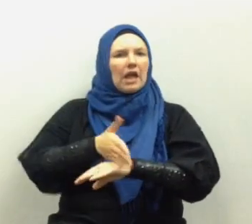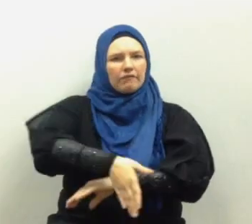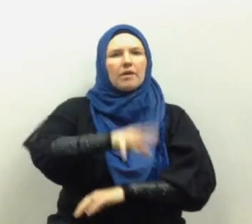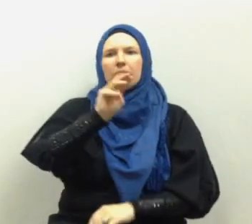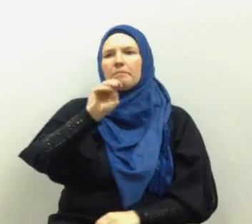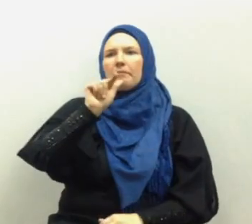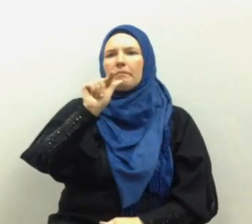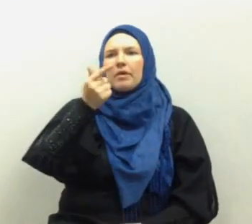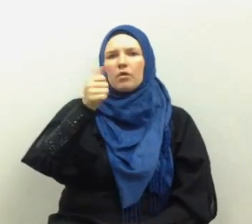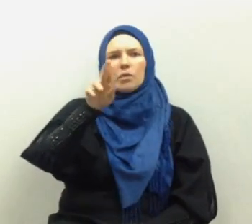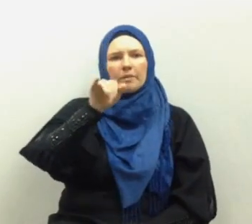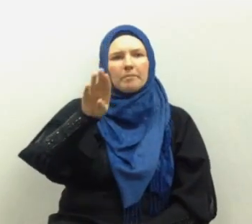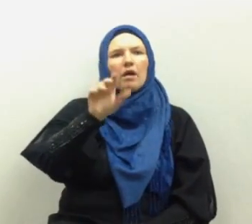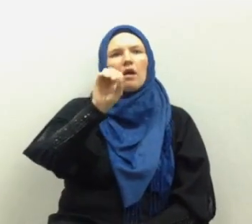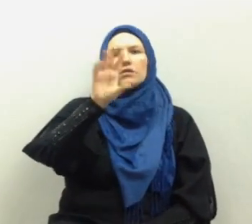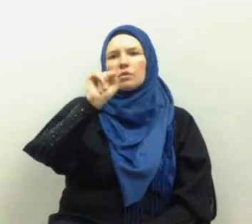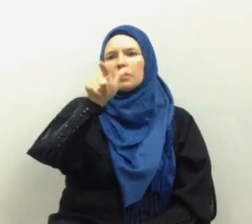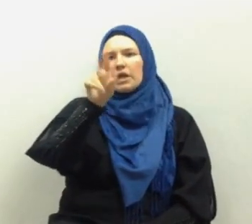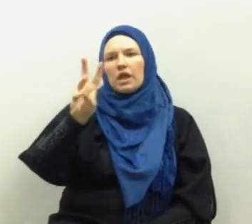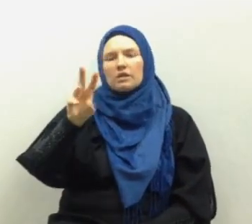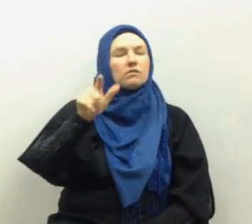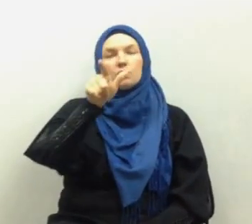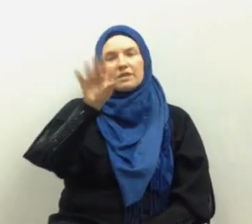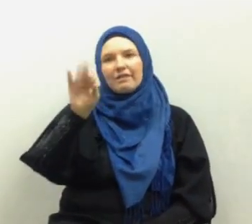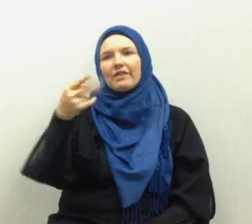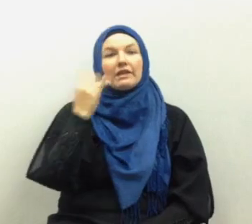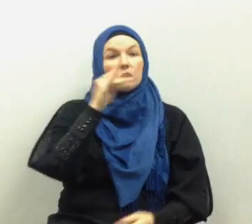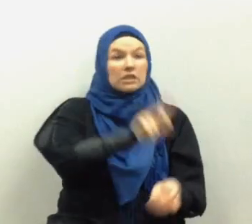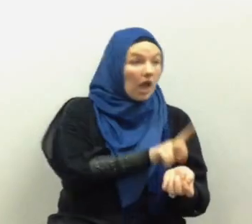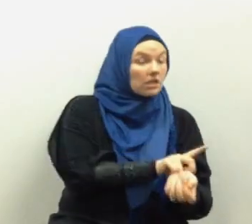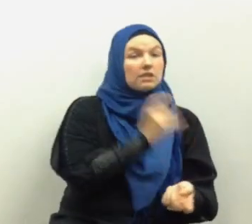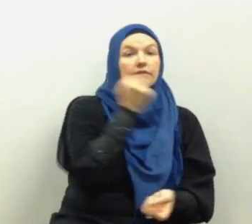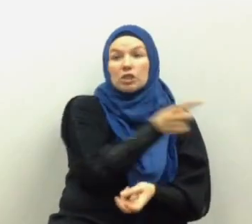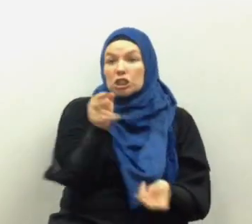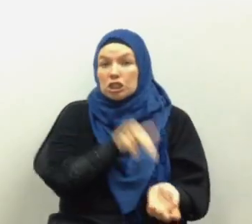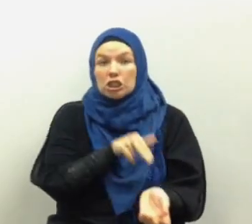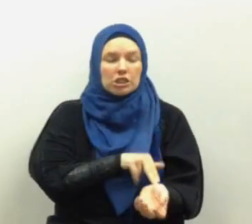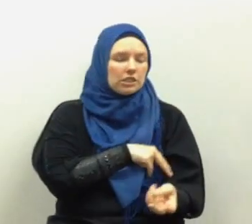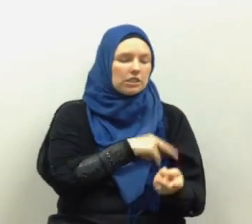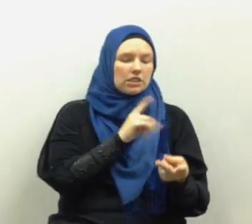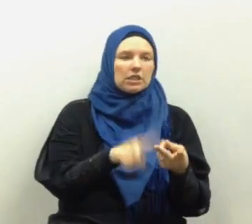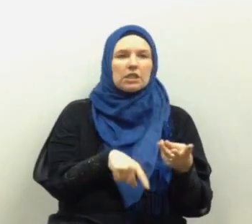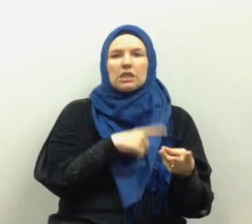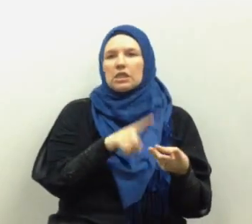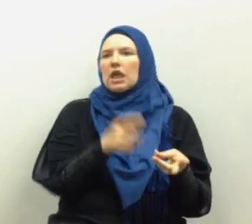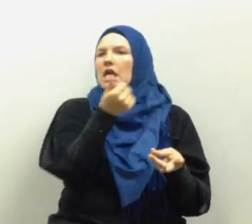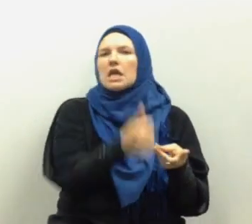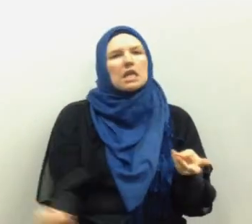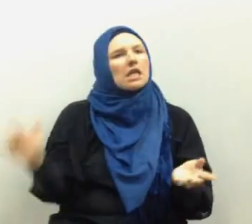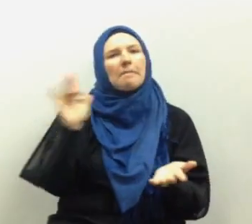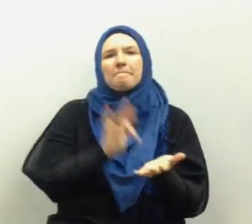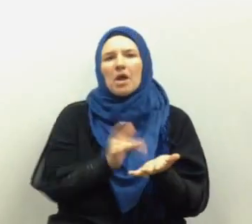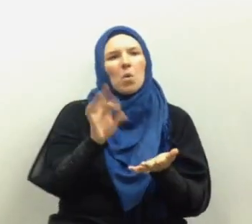which is after Maghrib prayer October 29 so if you are a doctor if you are a nurse if you are